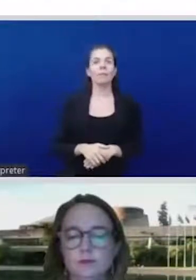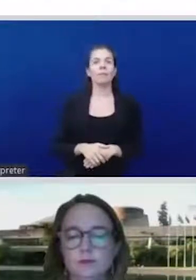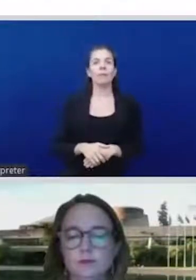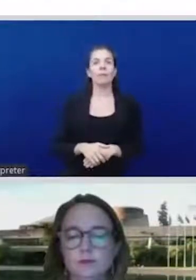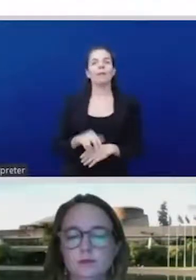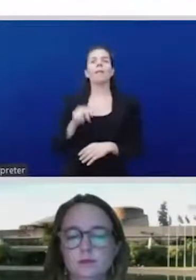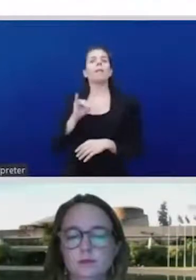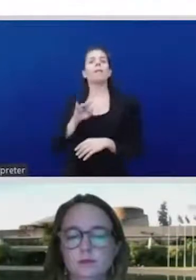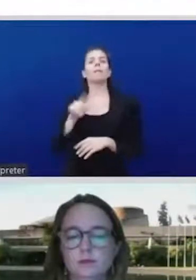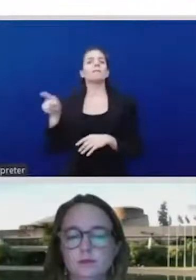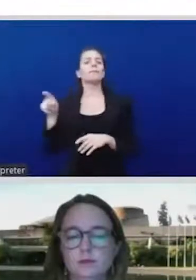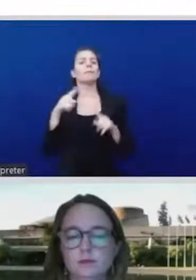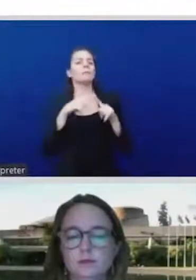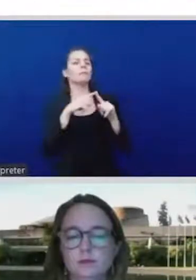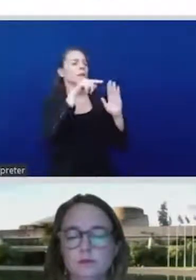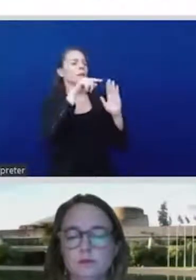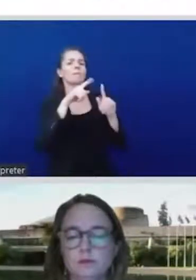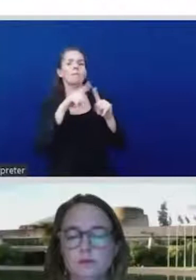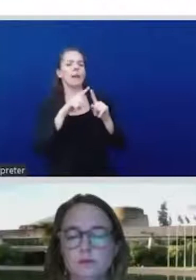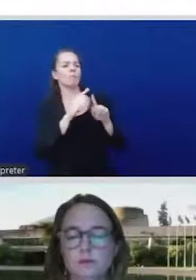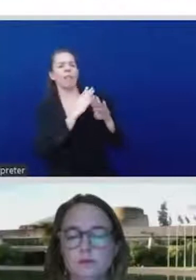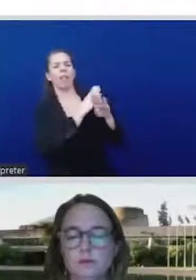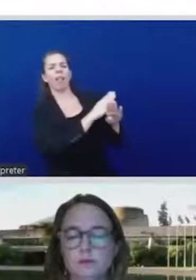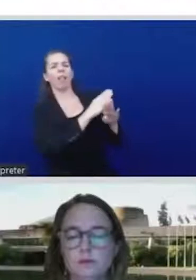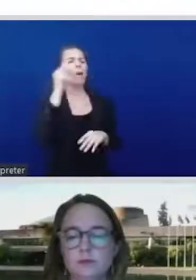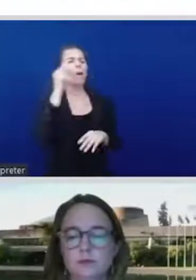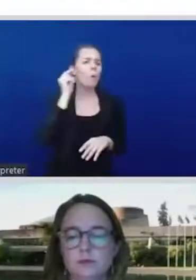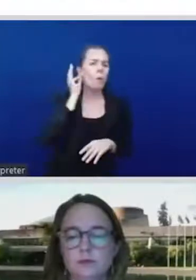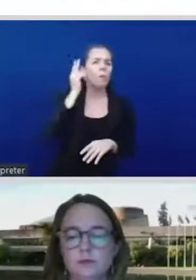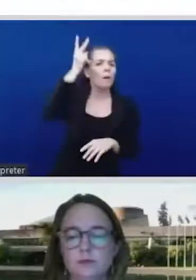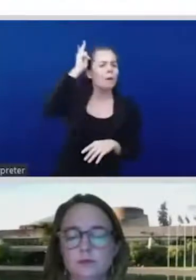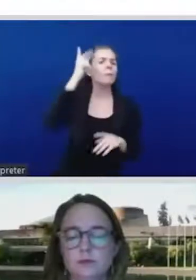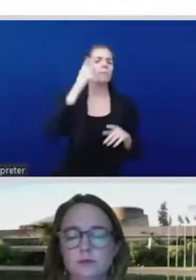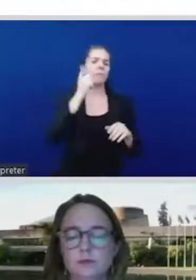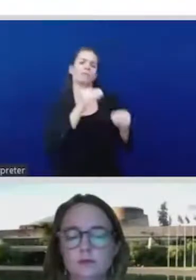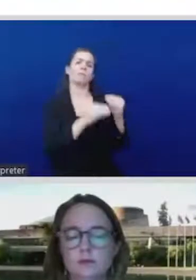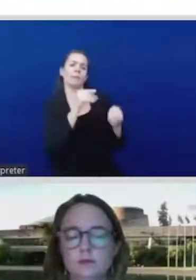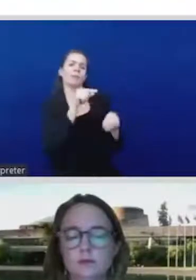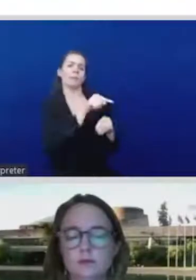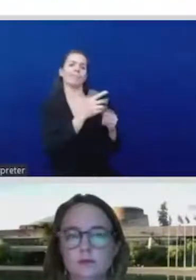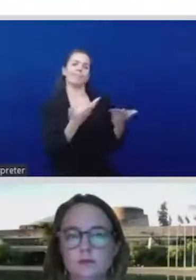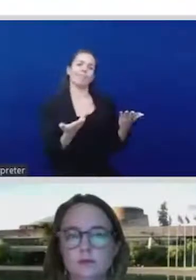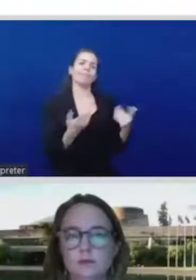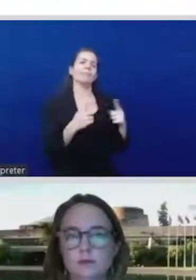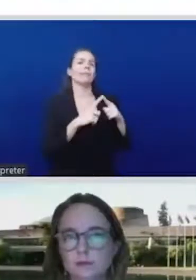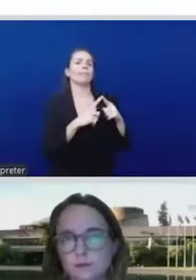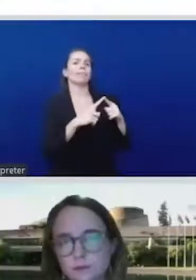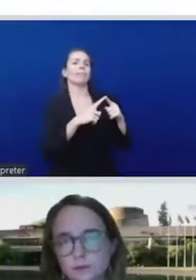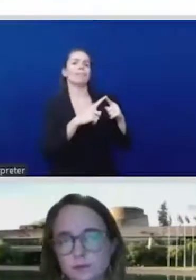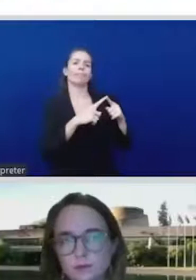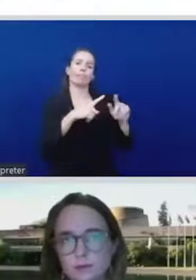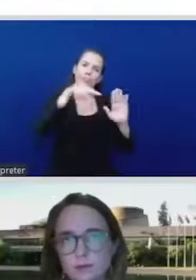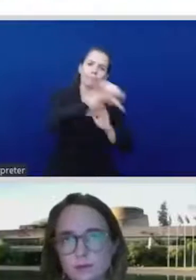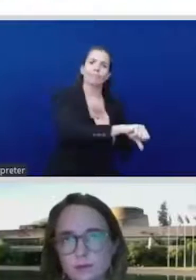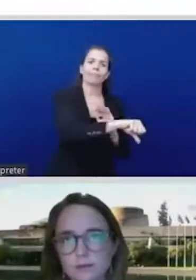knowledge holders. We create so much craft and gifts around this world, yet abuse takes place. We are